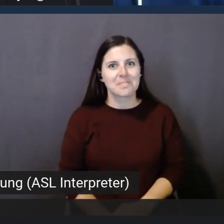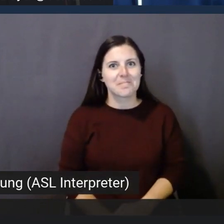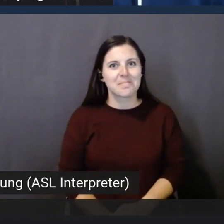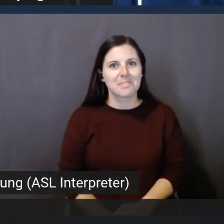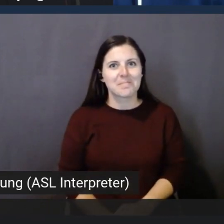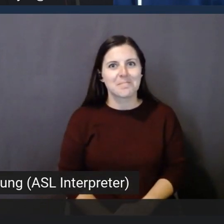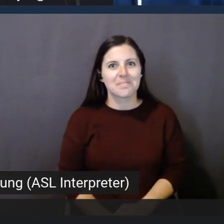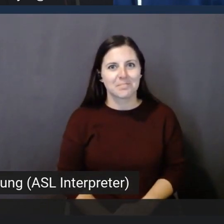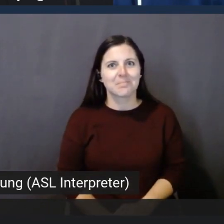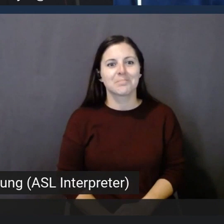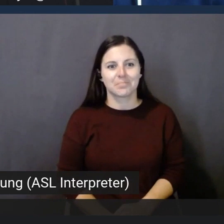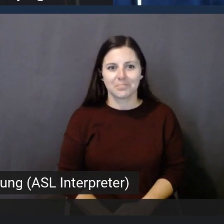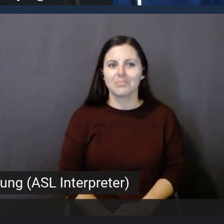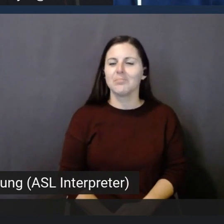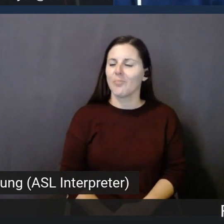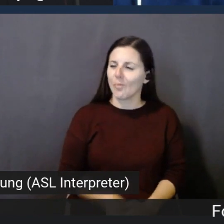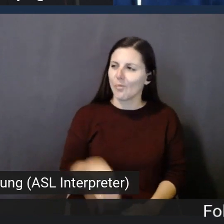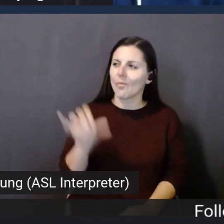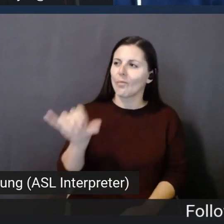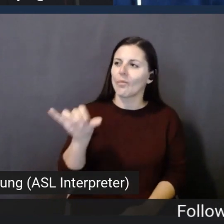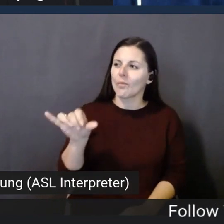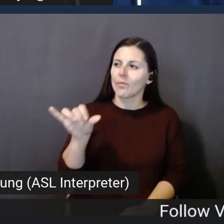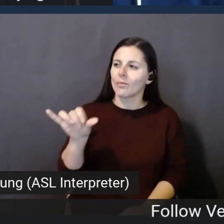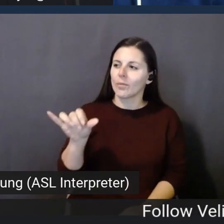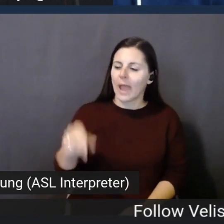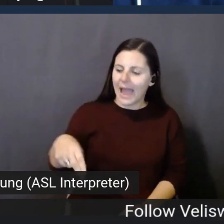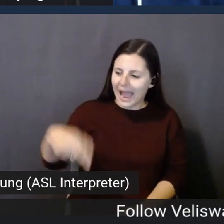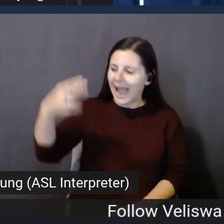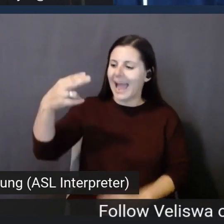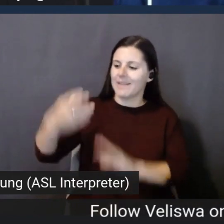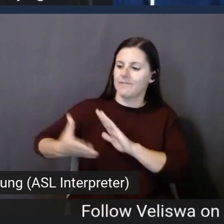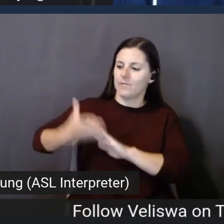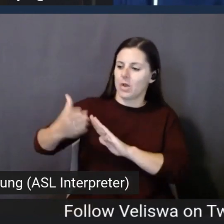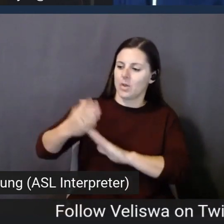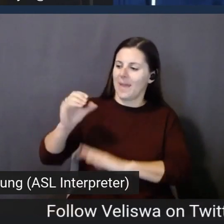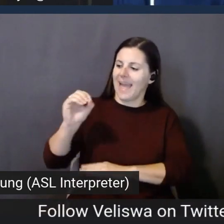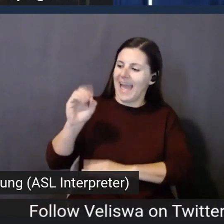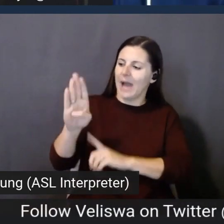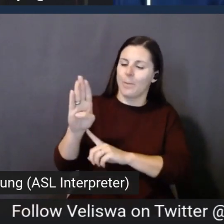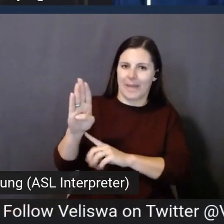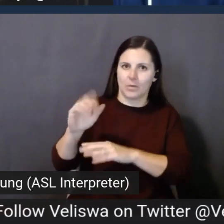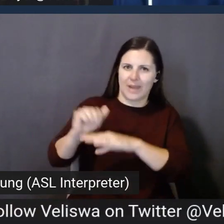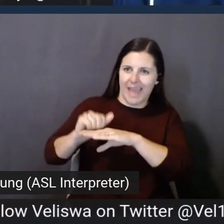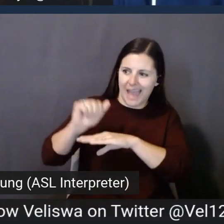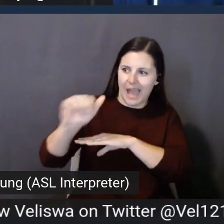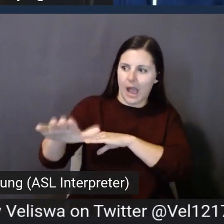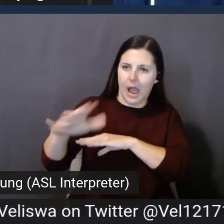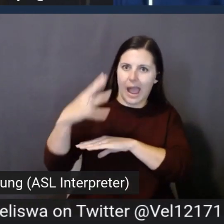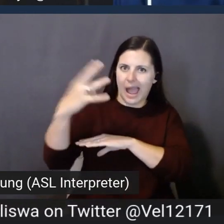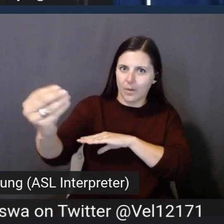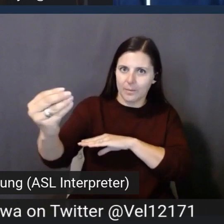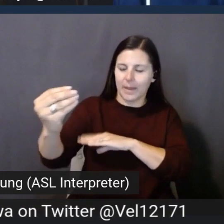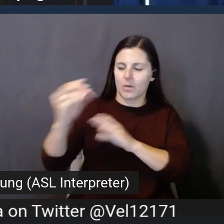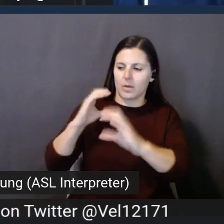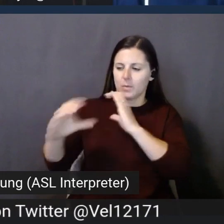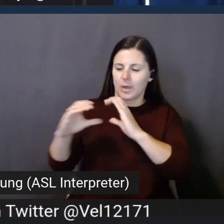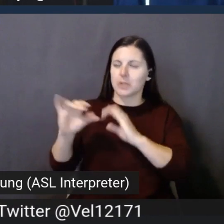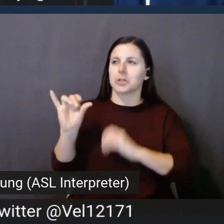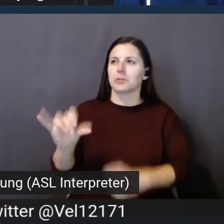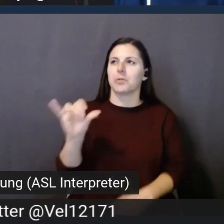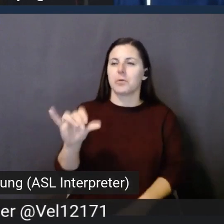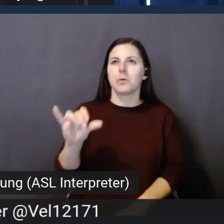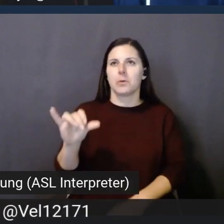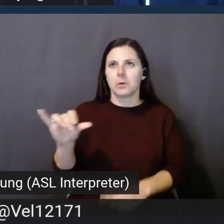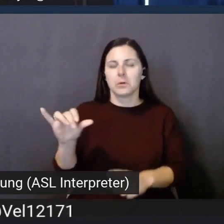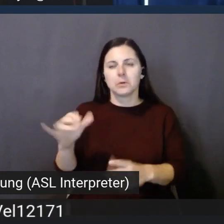Yeah, so high-volume outbound communications. I think you gave a pretty quick rundown of this.